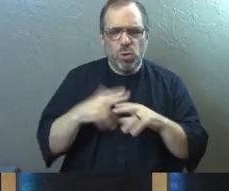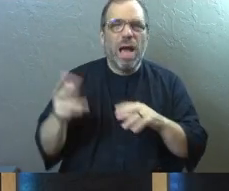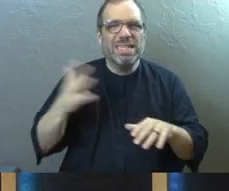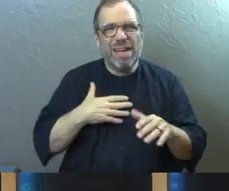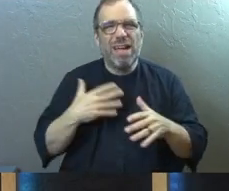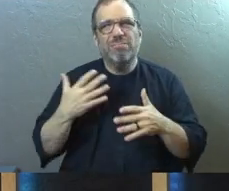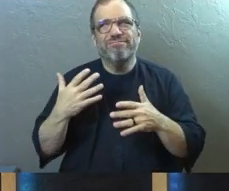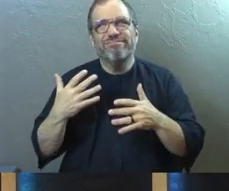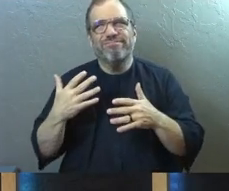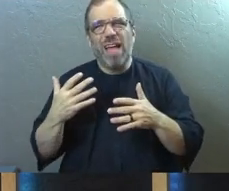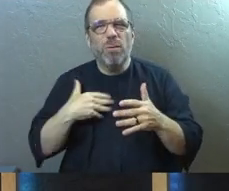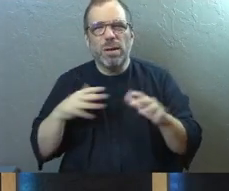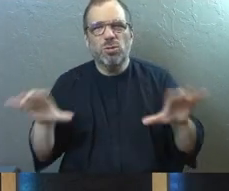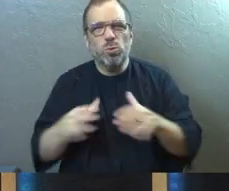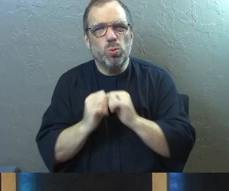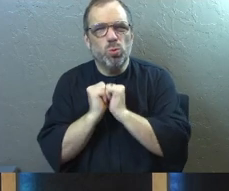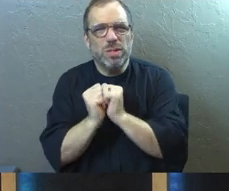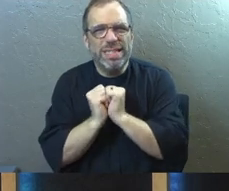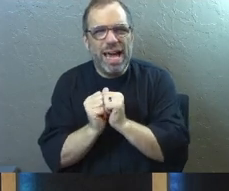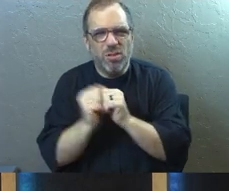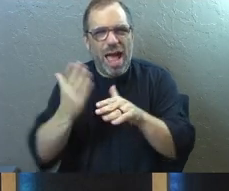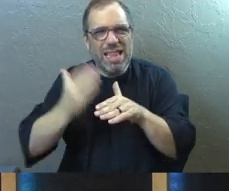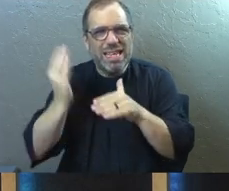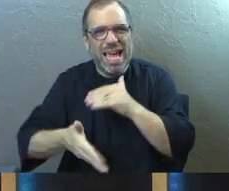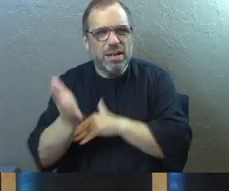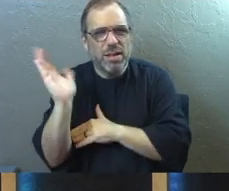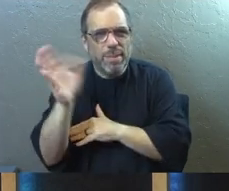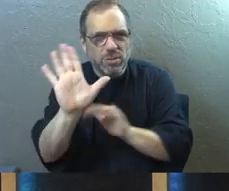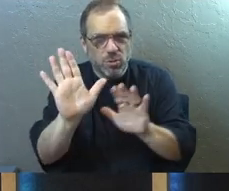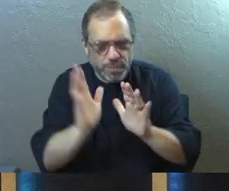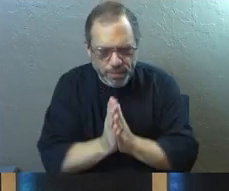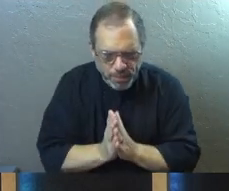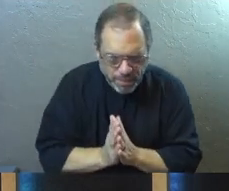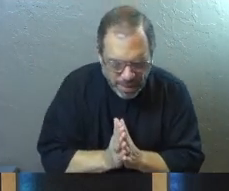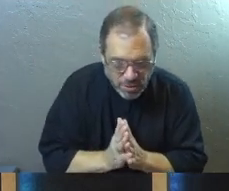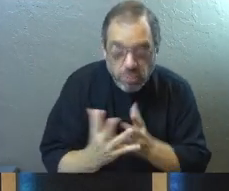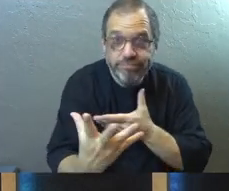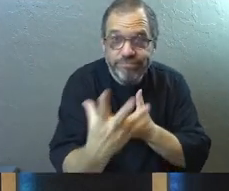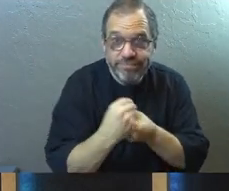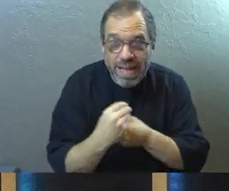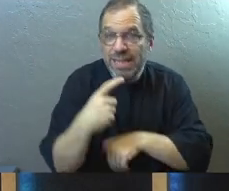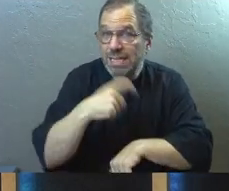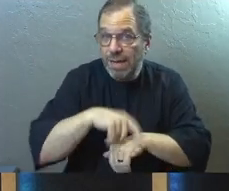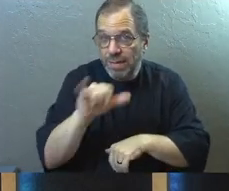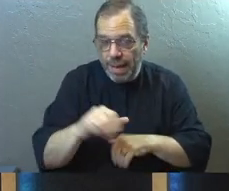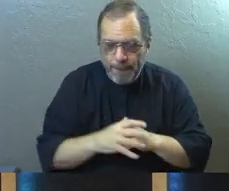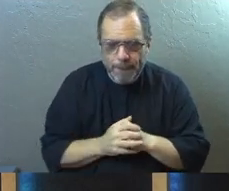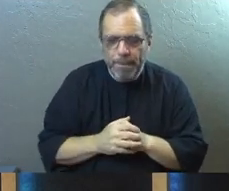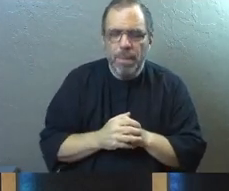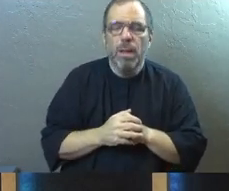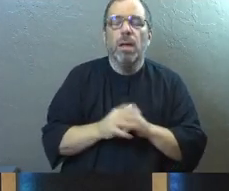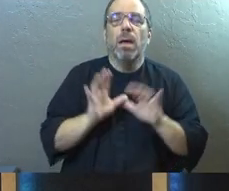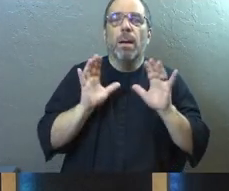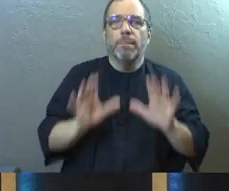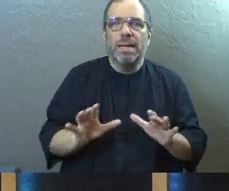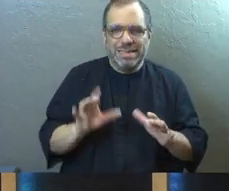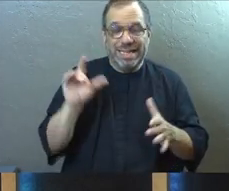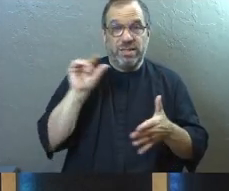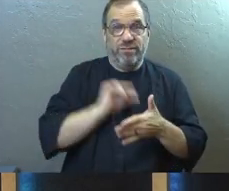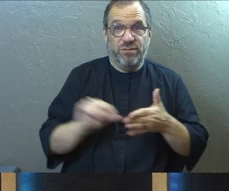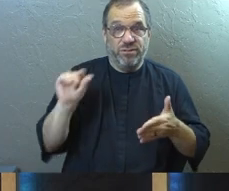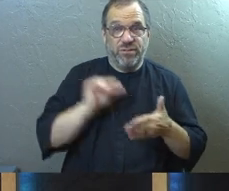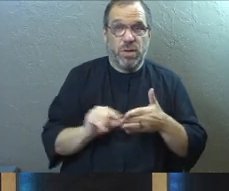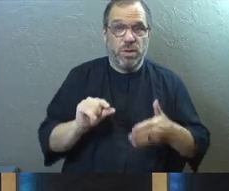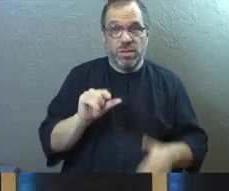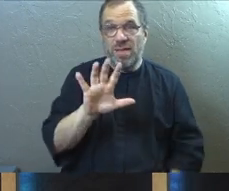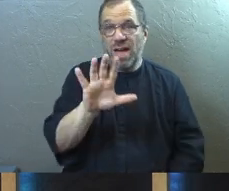because I've got something I want us to do together at the very end of the message today. And I want there to be time for it. But this passage right